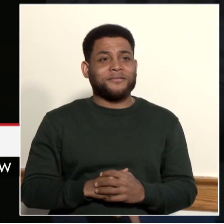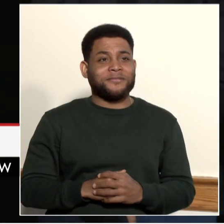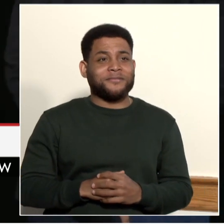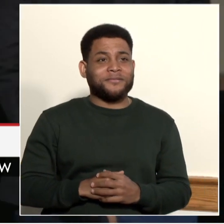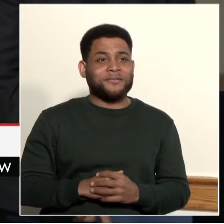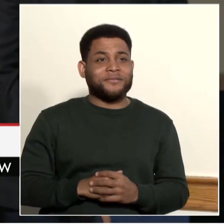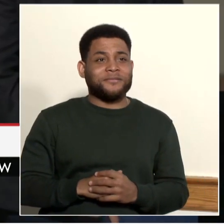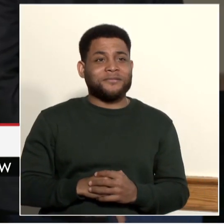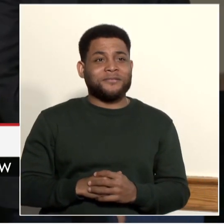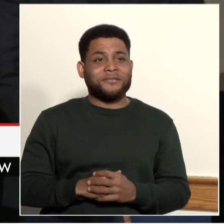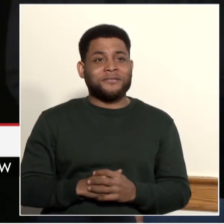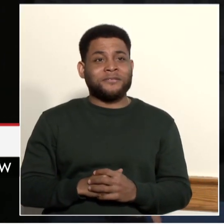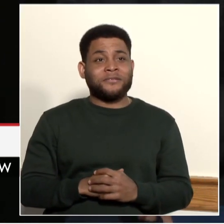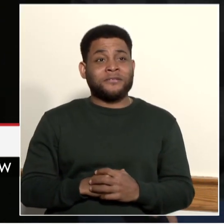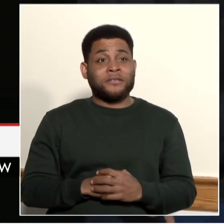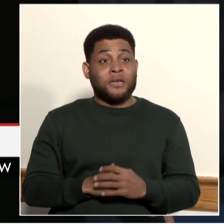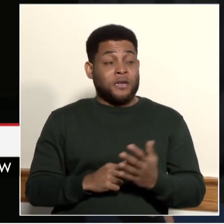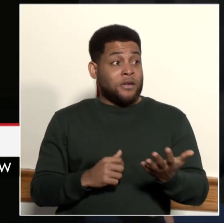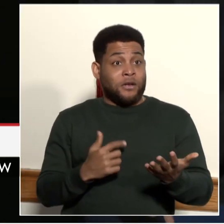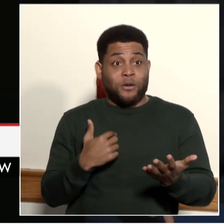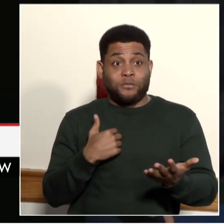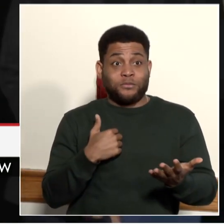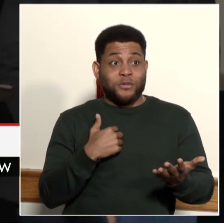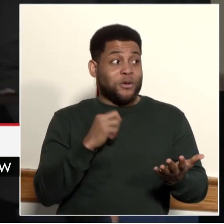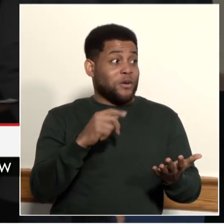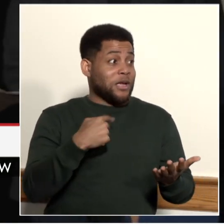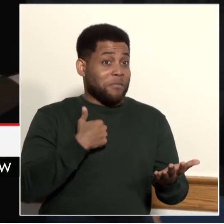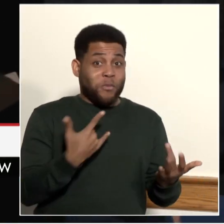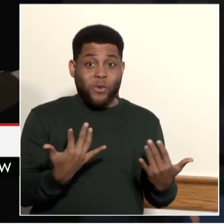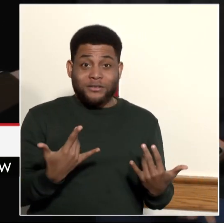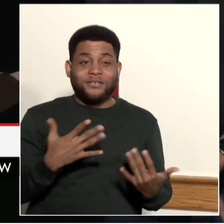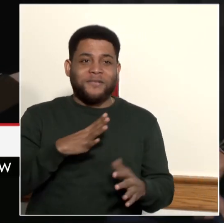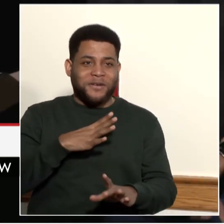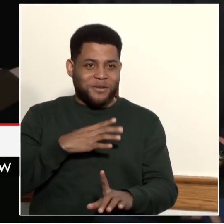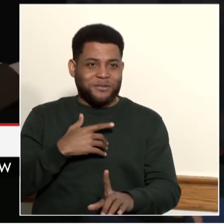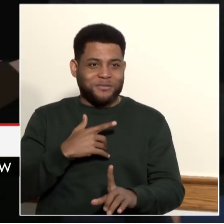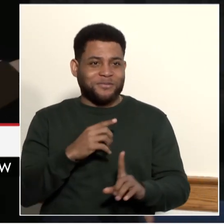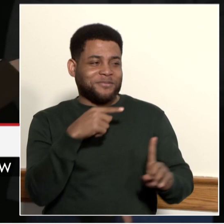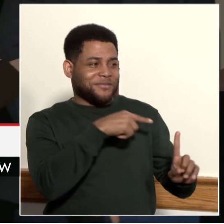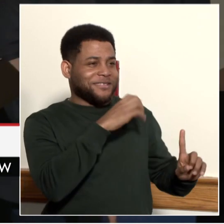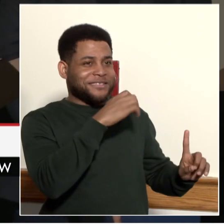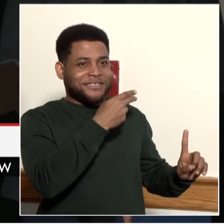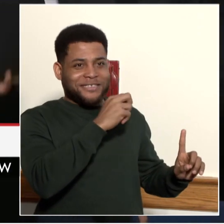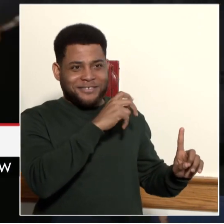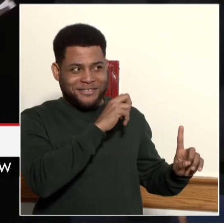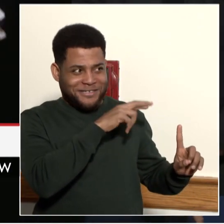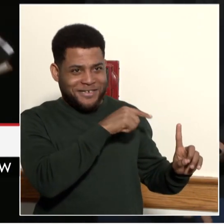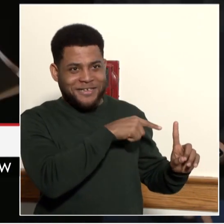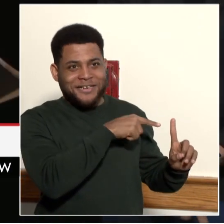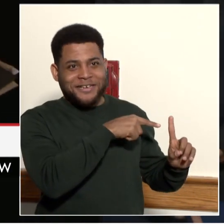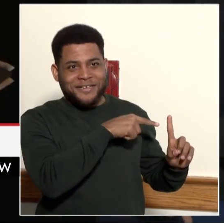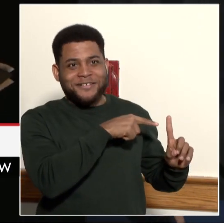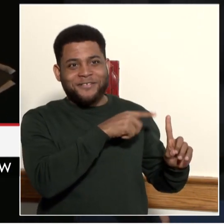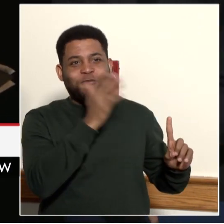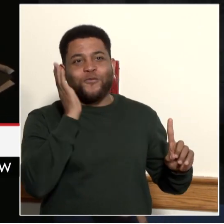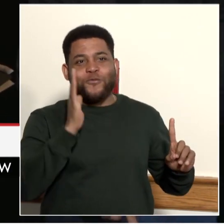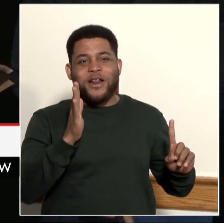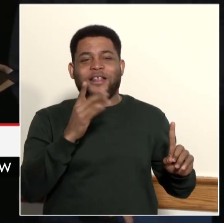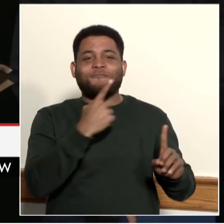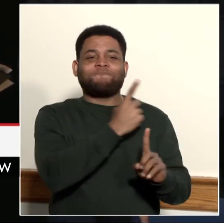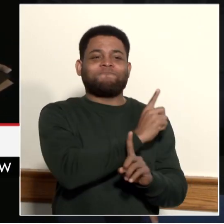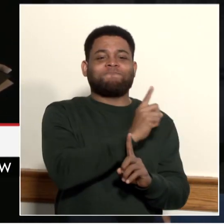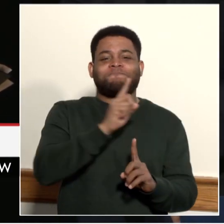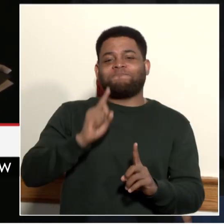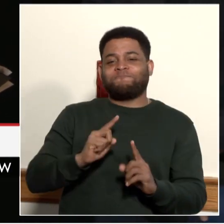I'll wait, I'll wait, Chancellor. Okay. The Chancellor of Public Schools is going to come up and talk to you more